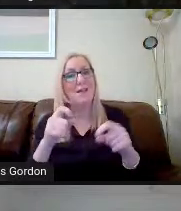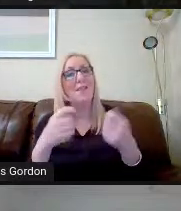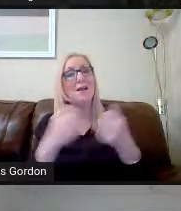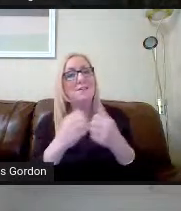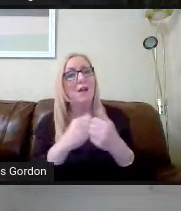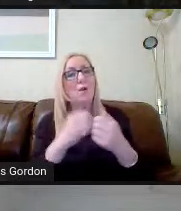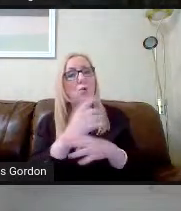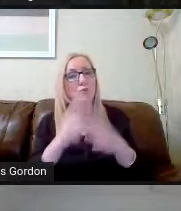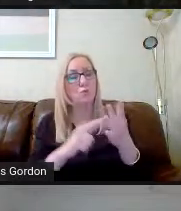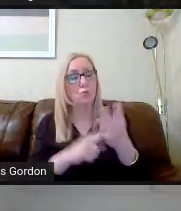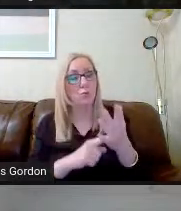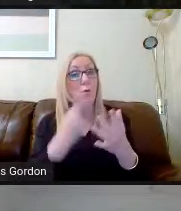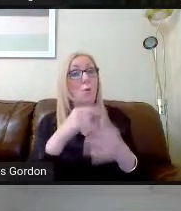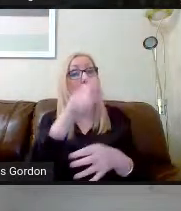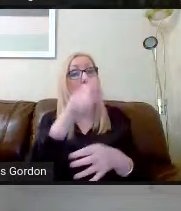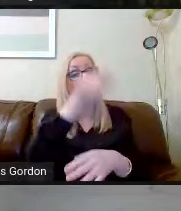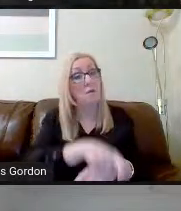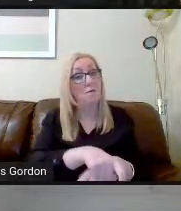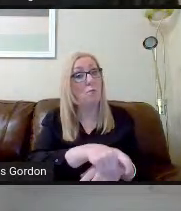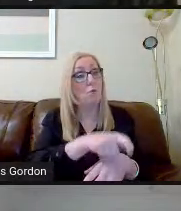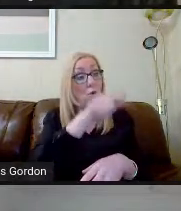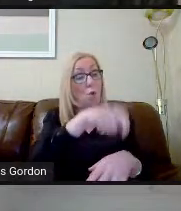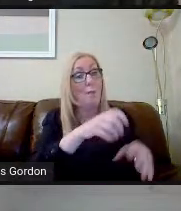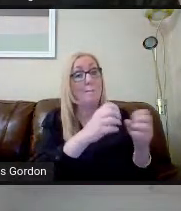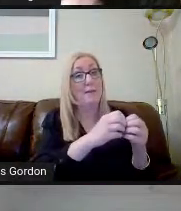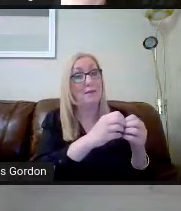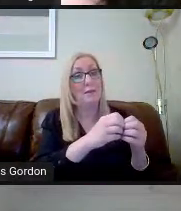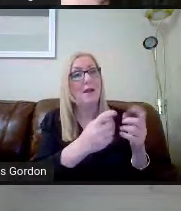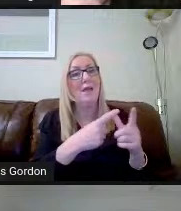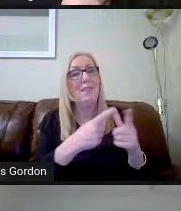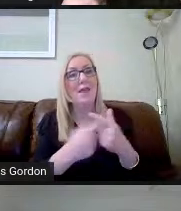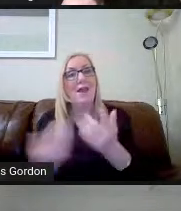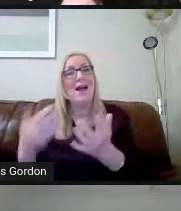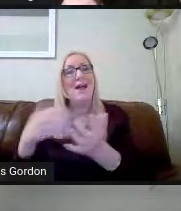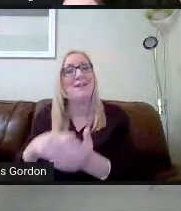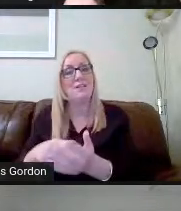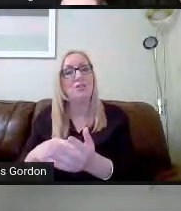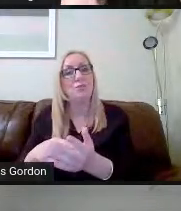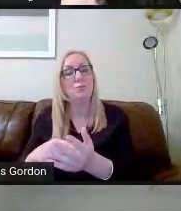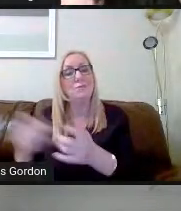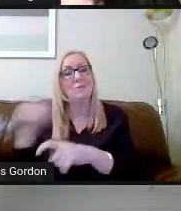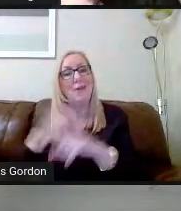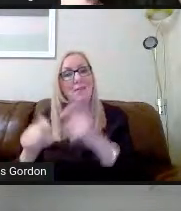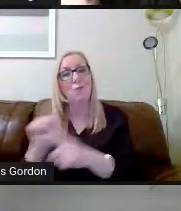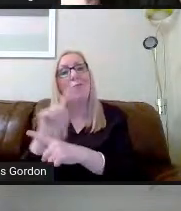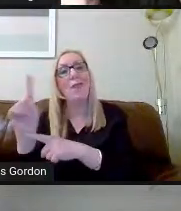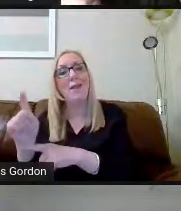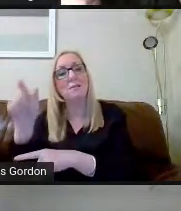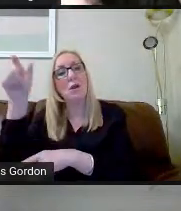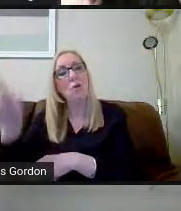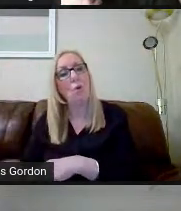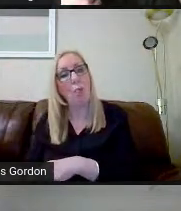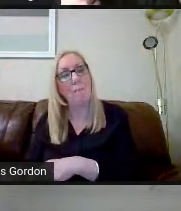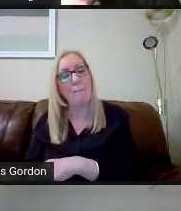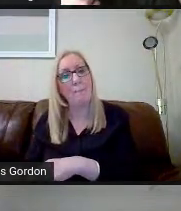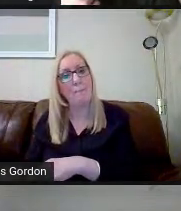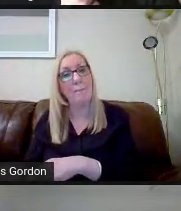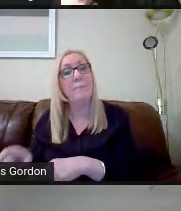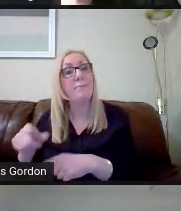You pick one science from the science column and then the additional sciences from the later column. And that's how you would get